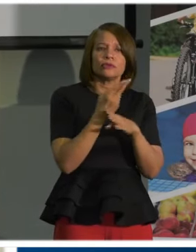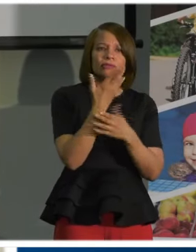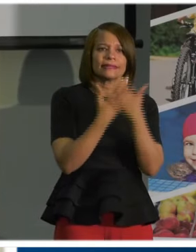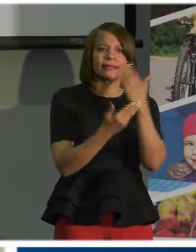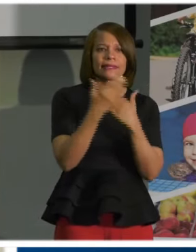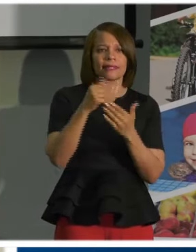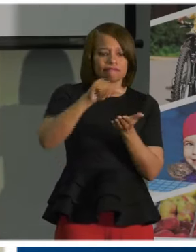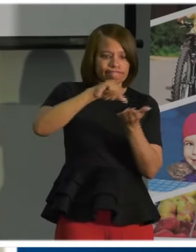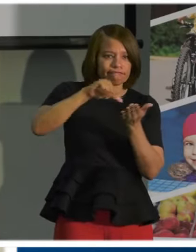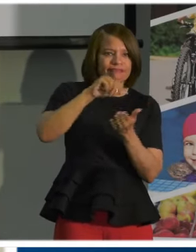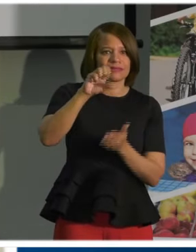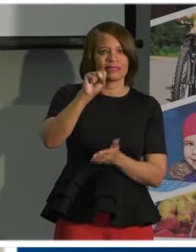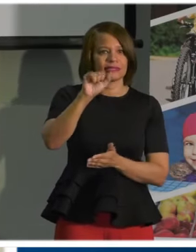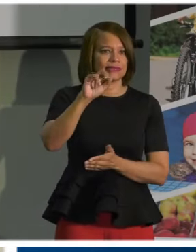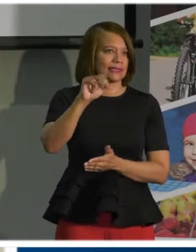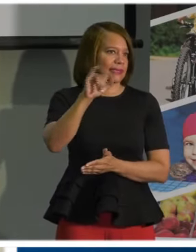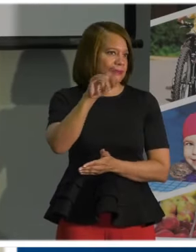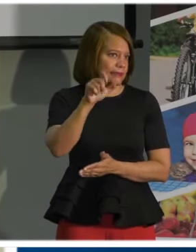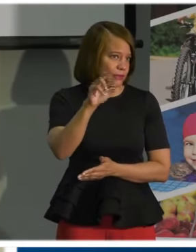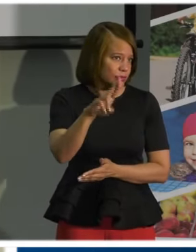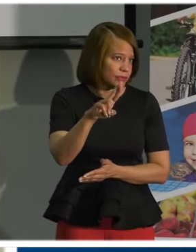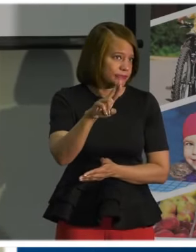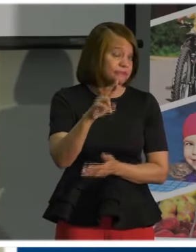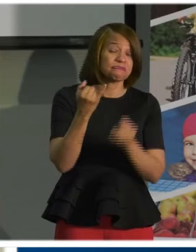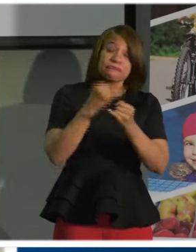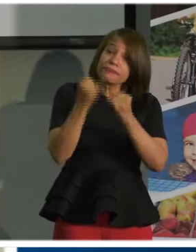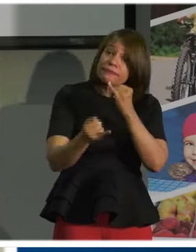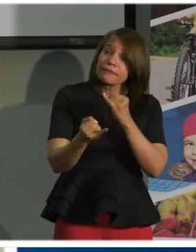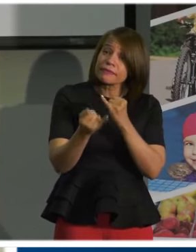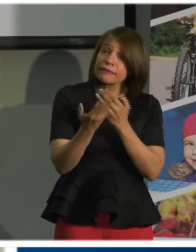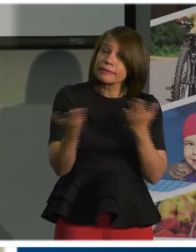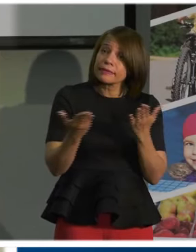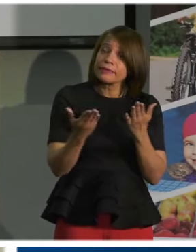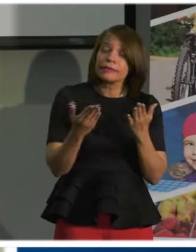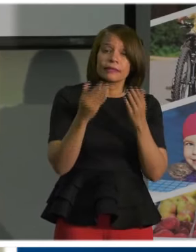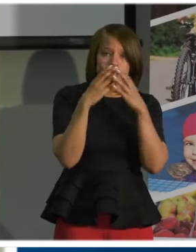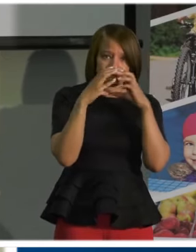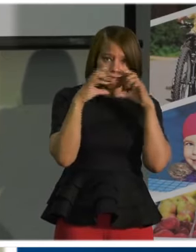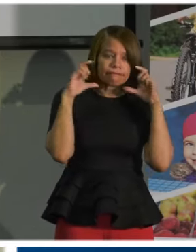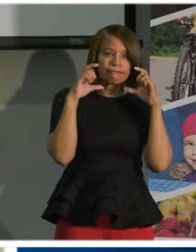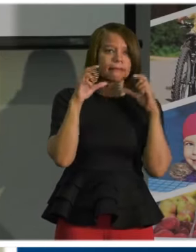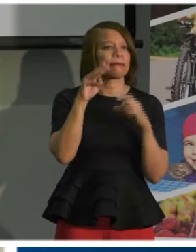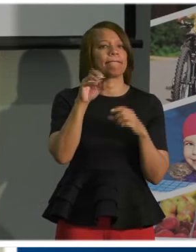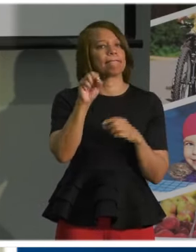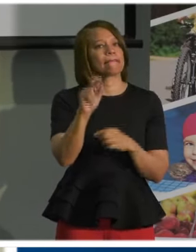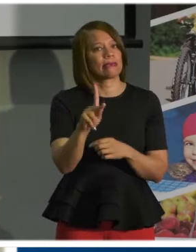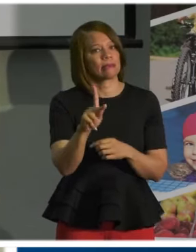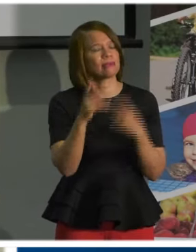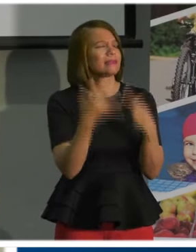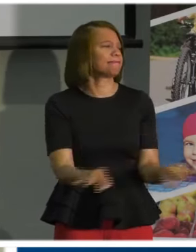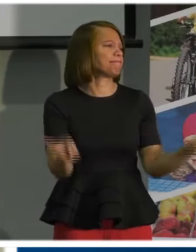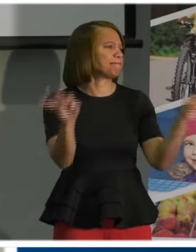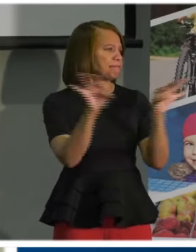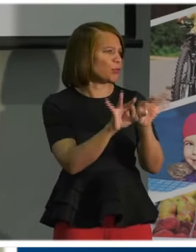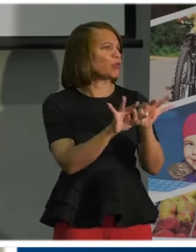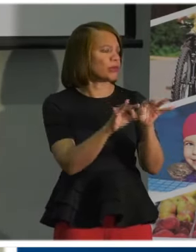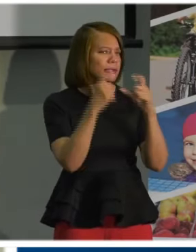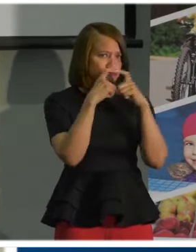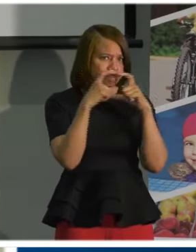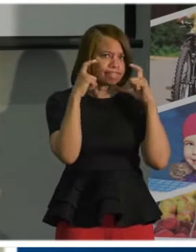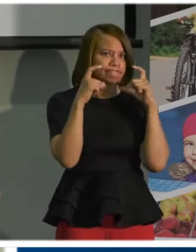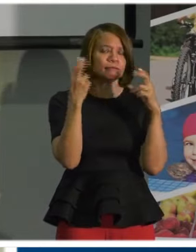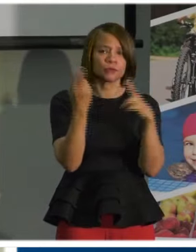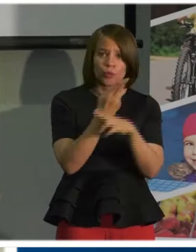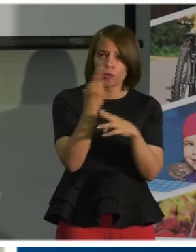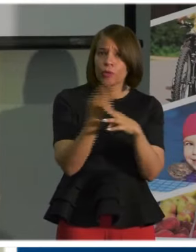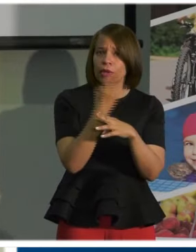And then the last tool that we have in the toolbox is wearing a mask. And we've been saying that for weeks, how important it is to wear a mask. And